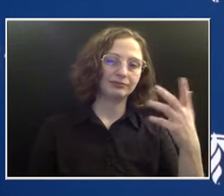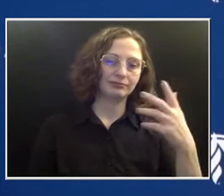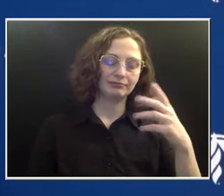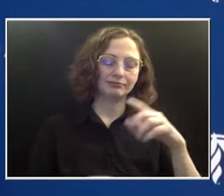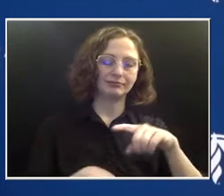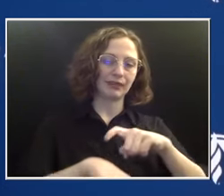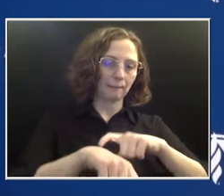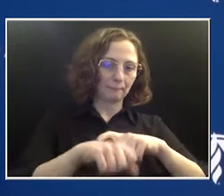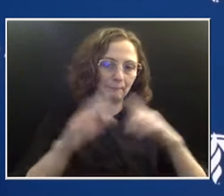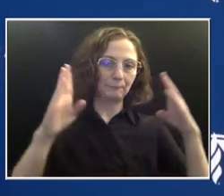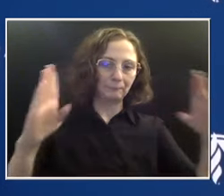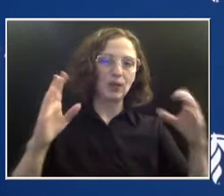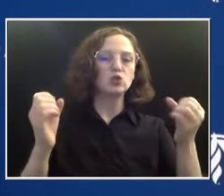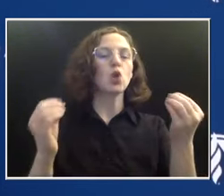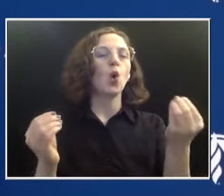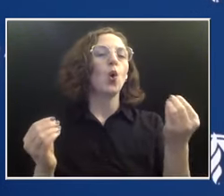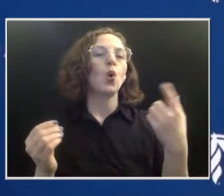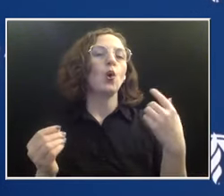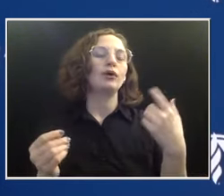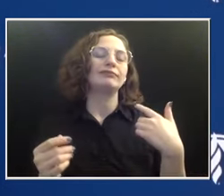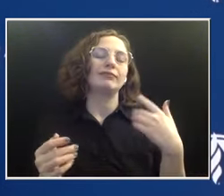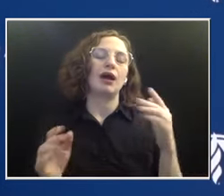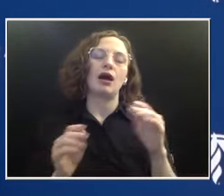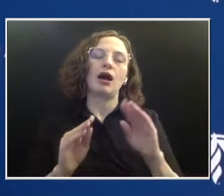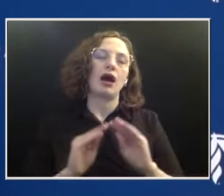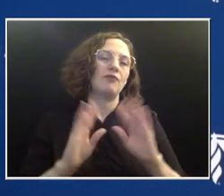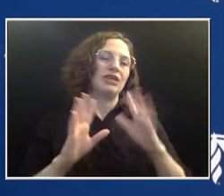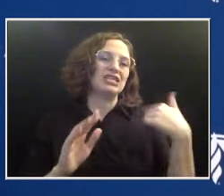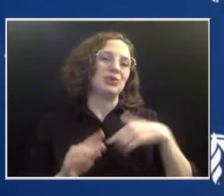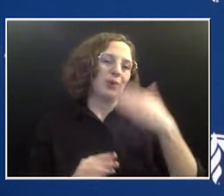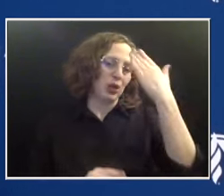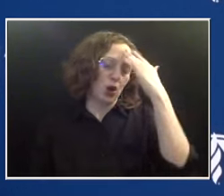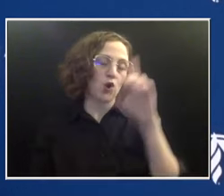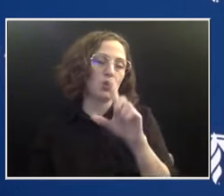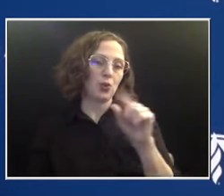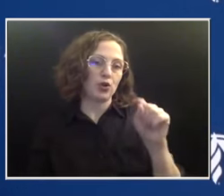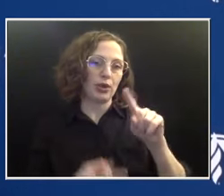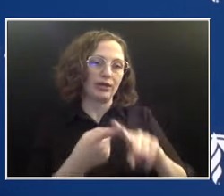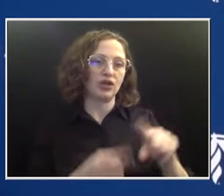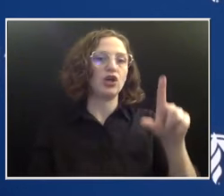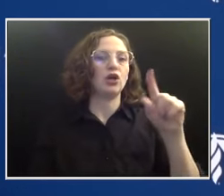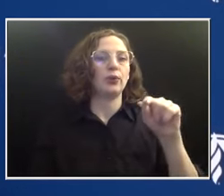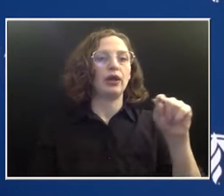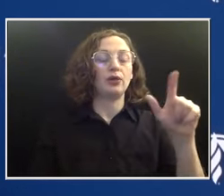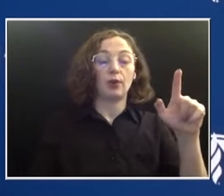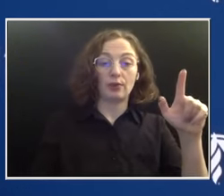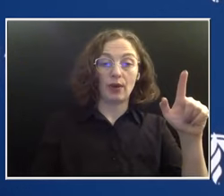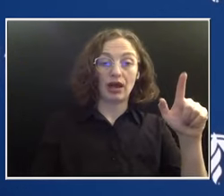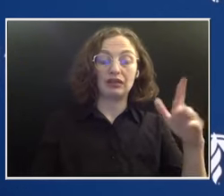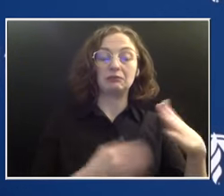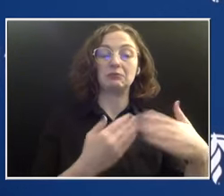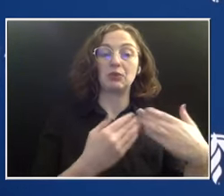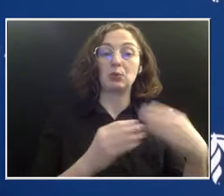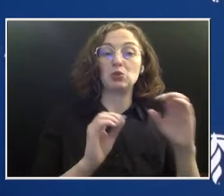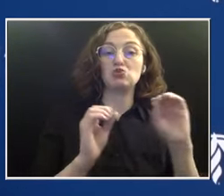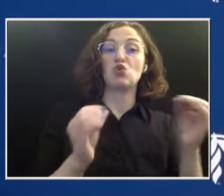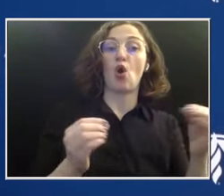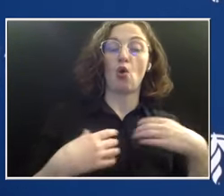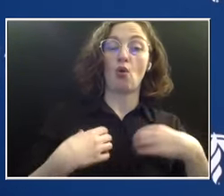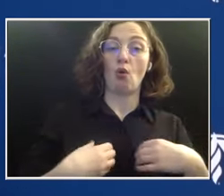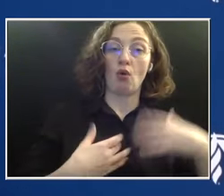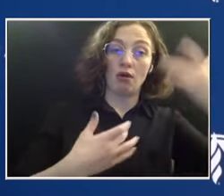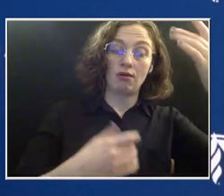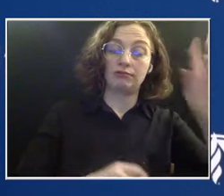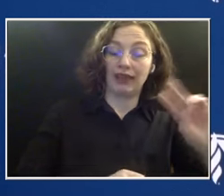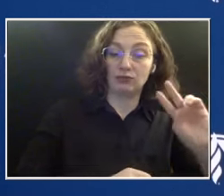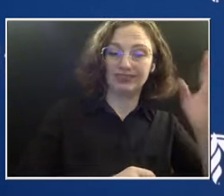that 2020 to 2021, there was hardly any respiratory viral illness. But hopefully, we are starting to see this initial peak. We know